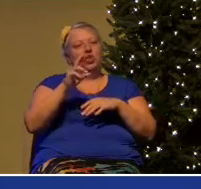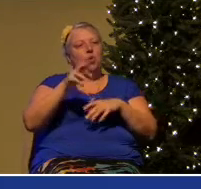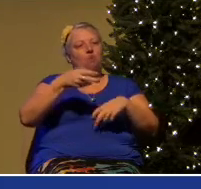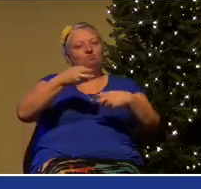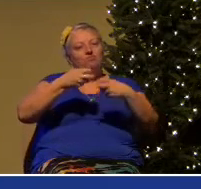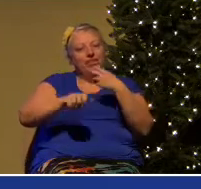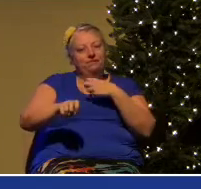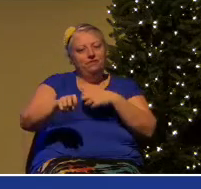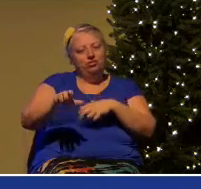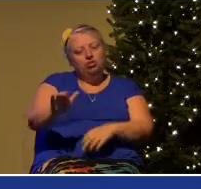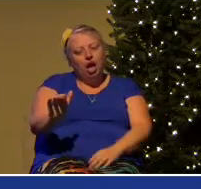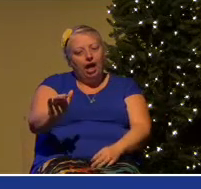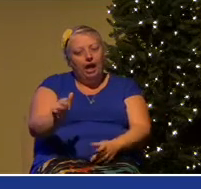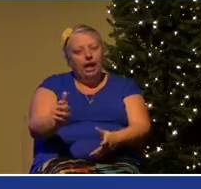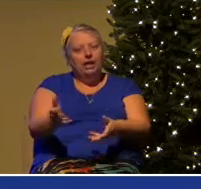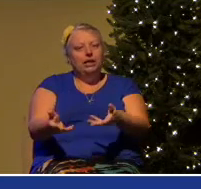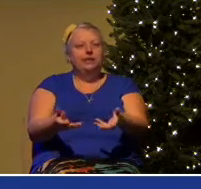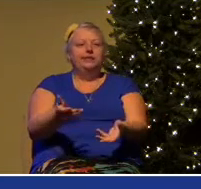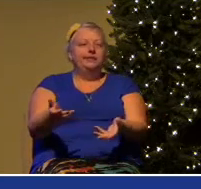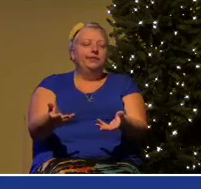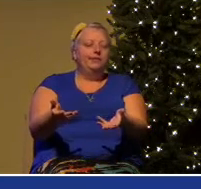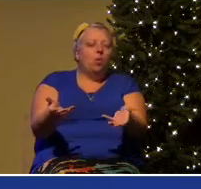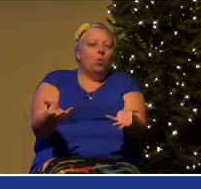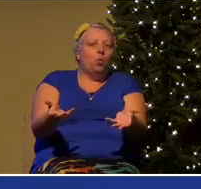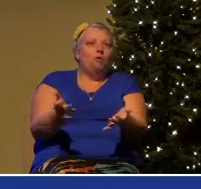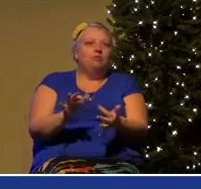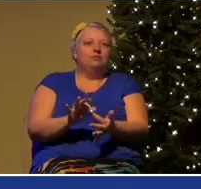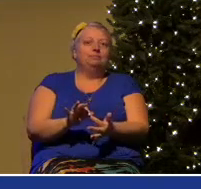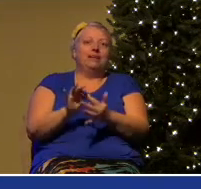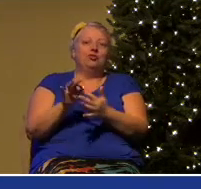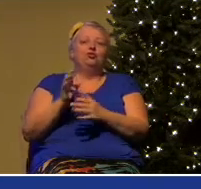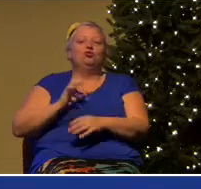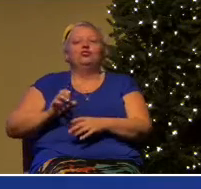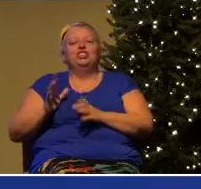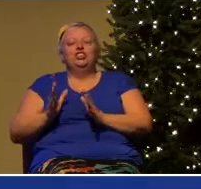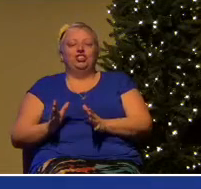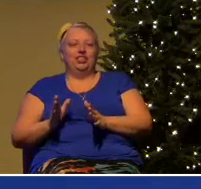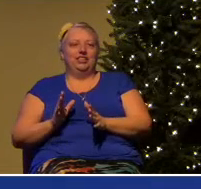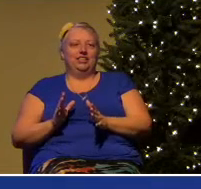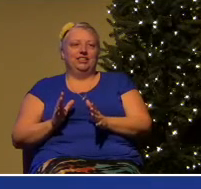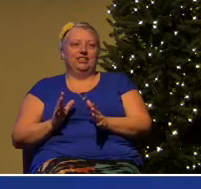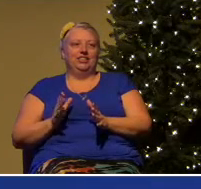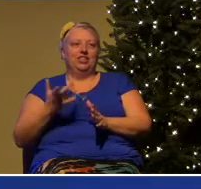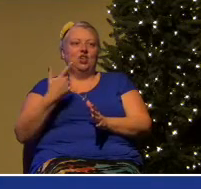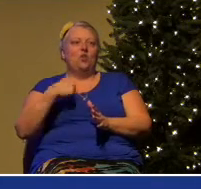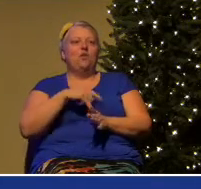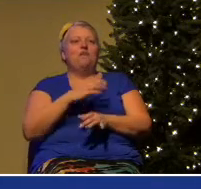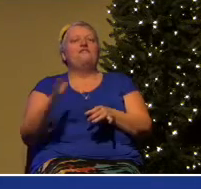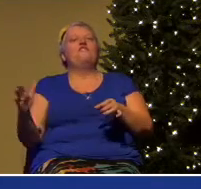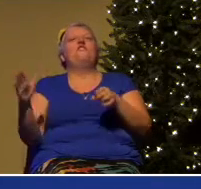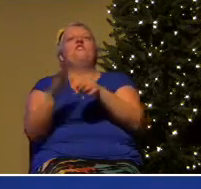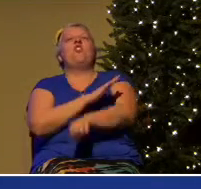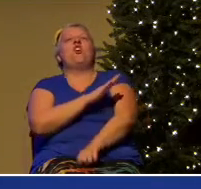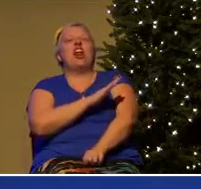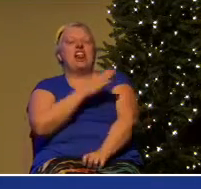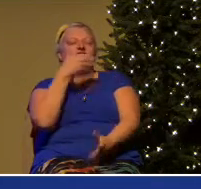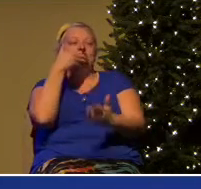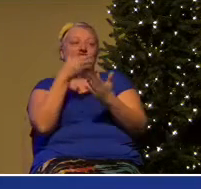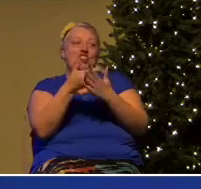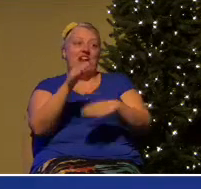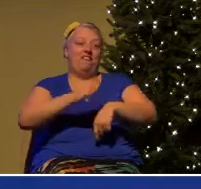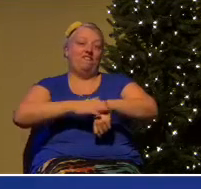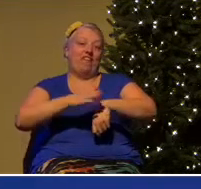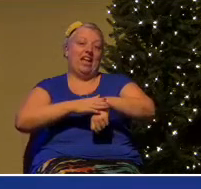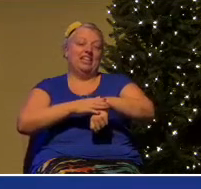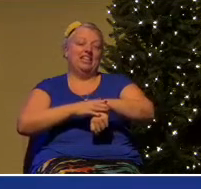with a child, a child, Christians, are full of good advice. Don't